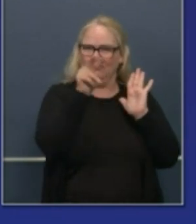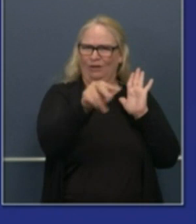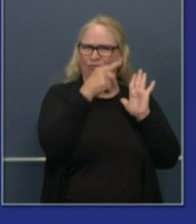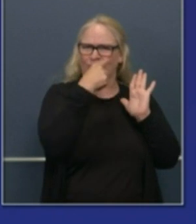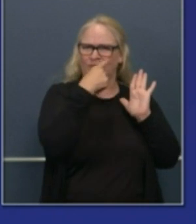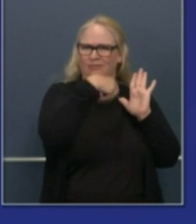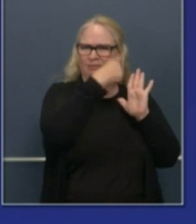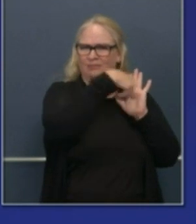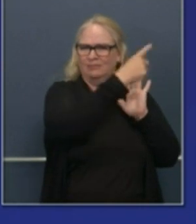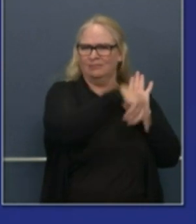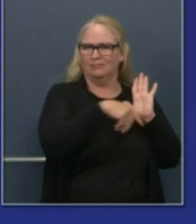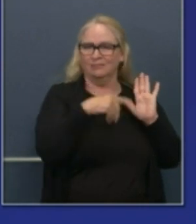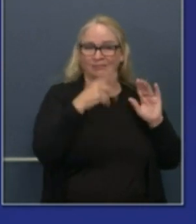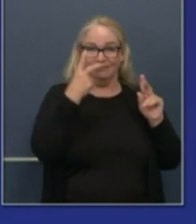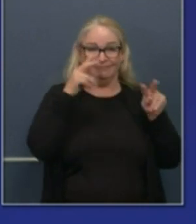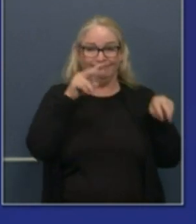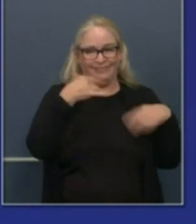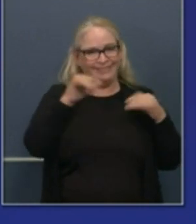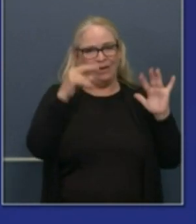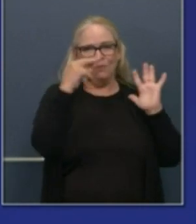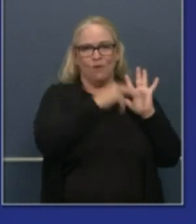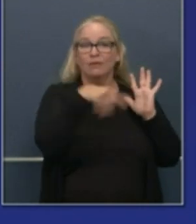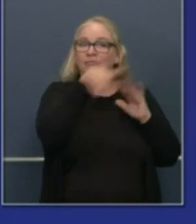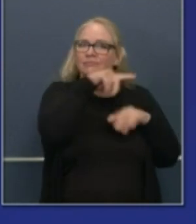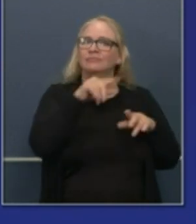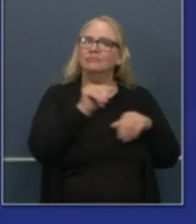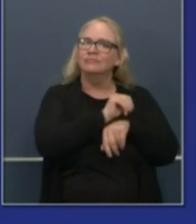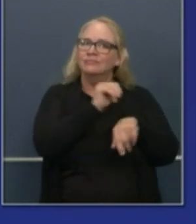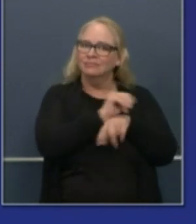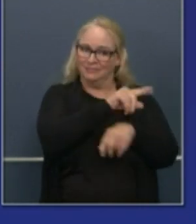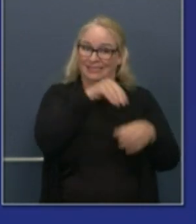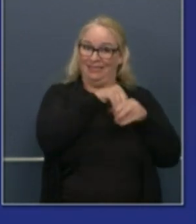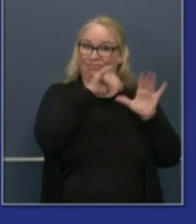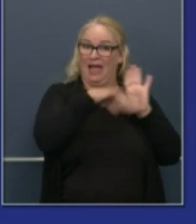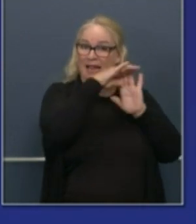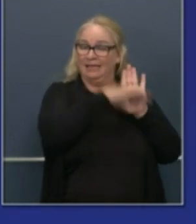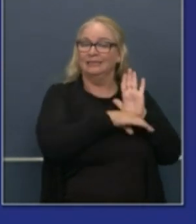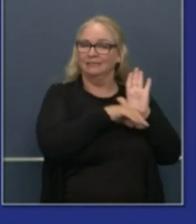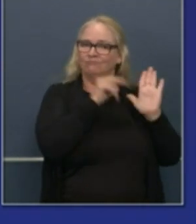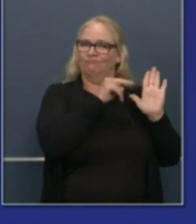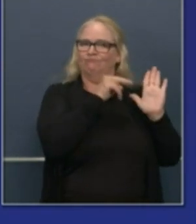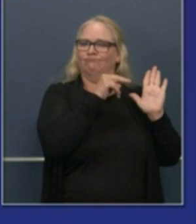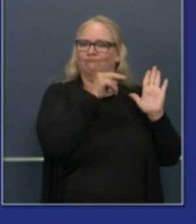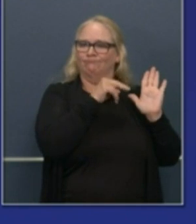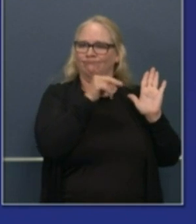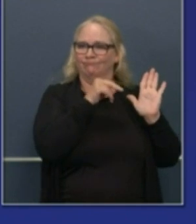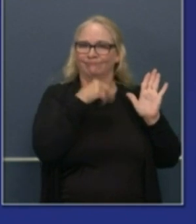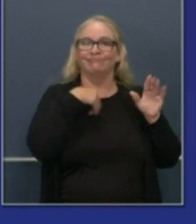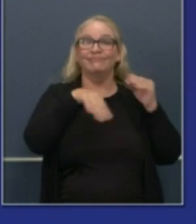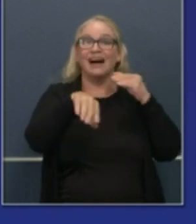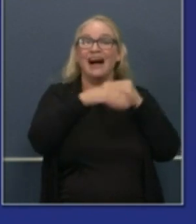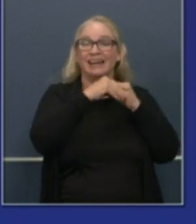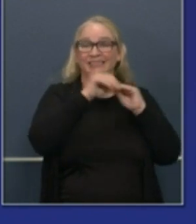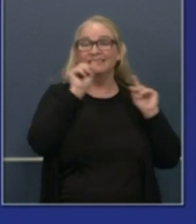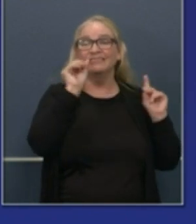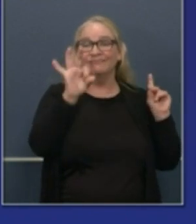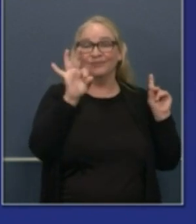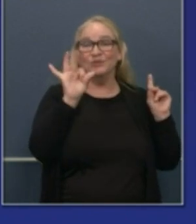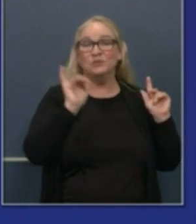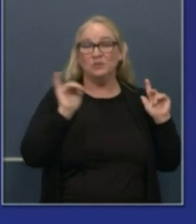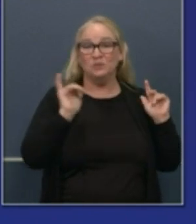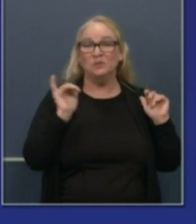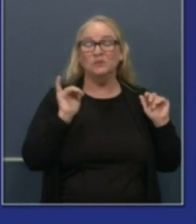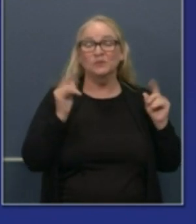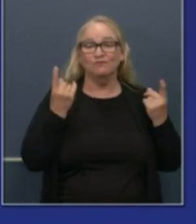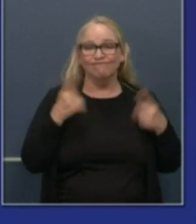are on the monitoring list in the state. San Francisco did come on the county which we had anticipated announced that likely